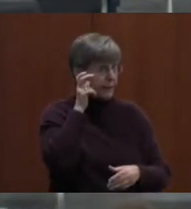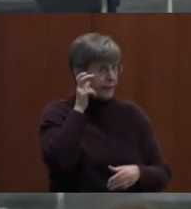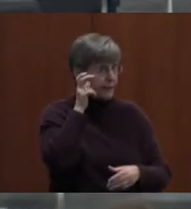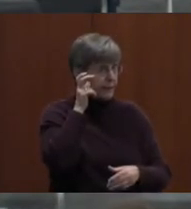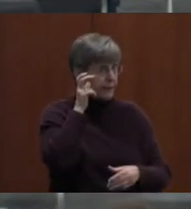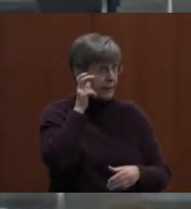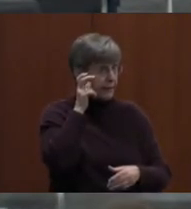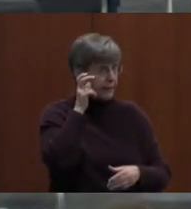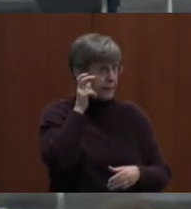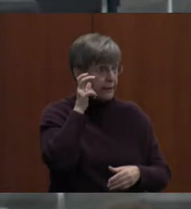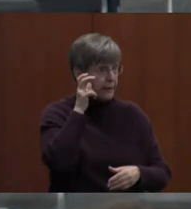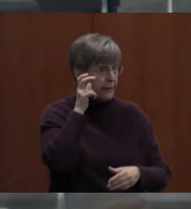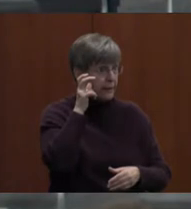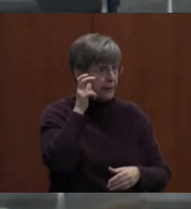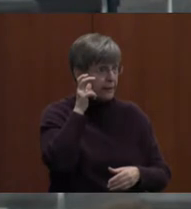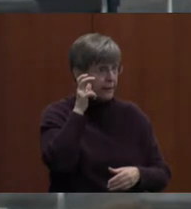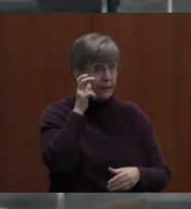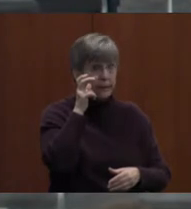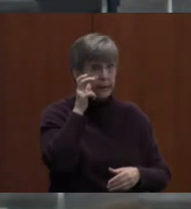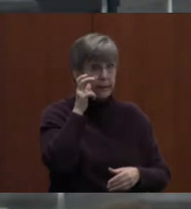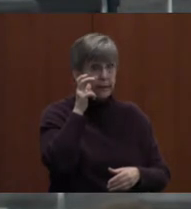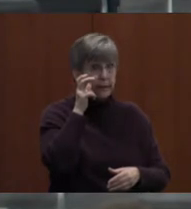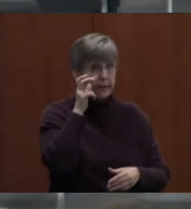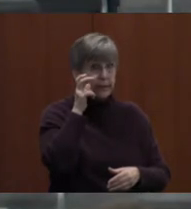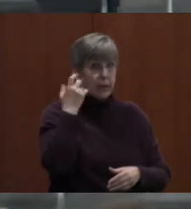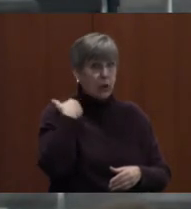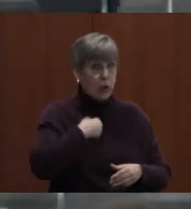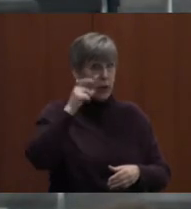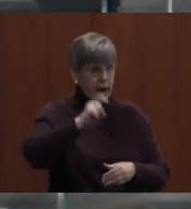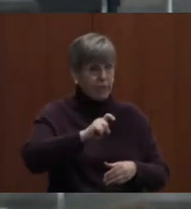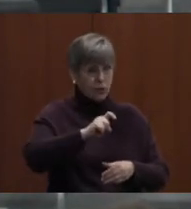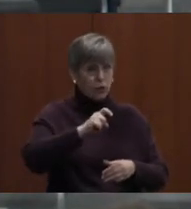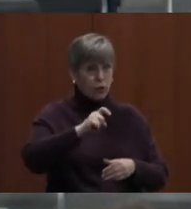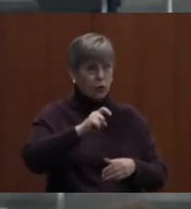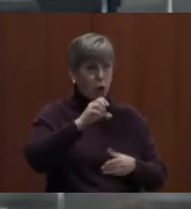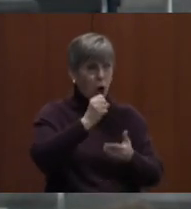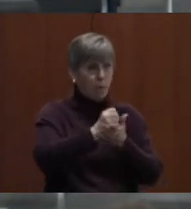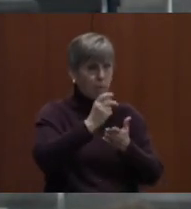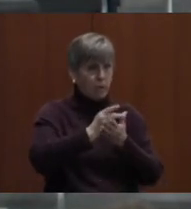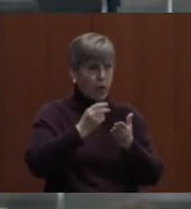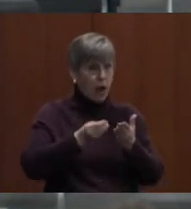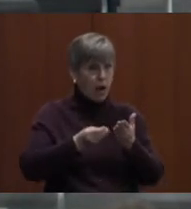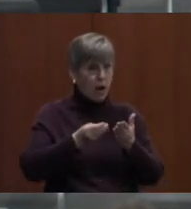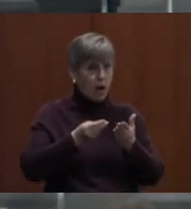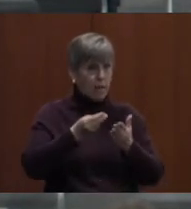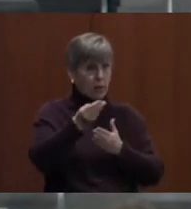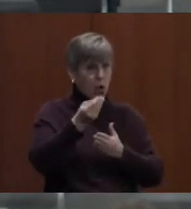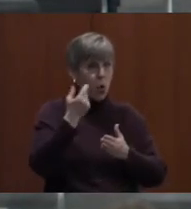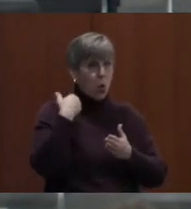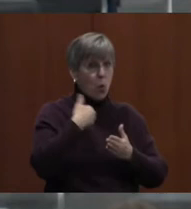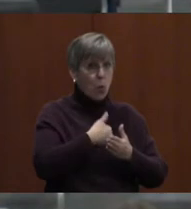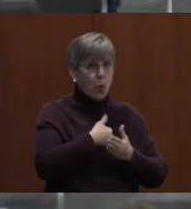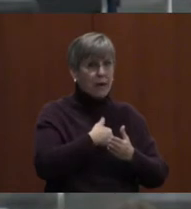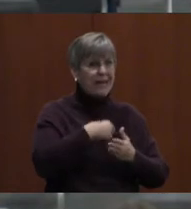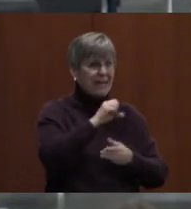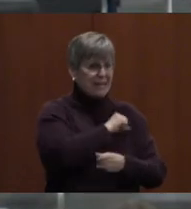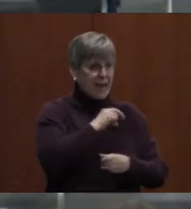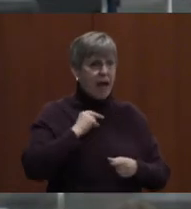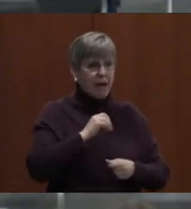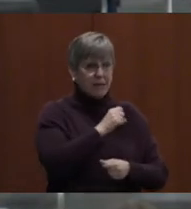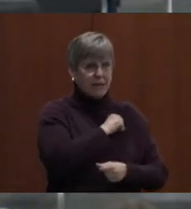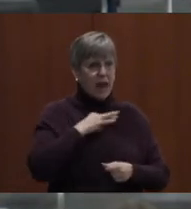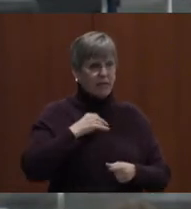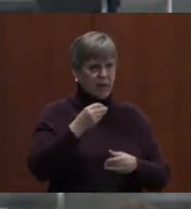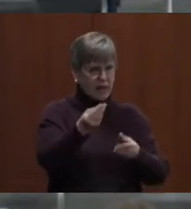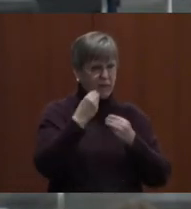Beyond. Beyond. We would have to pass these amendments, too, in order to make that work. You could just go ahead and start passing these amendments. Staff can give you a budgetary